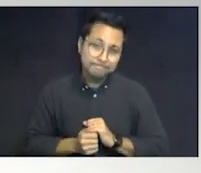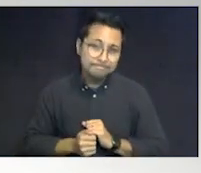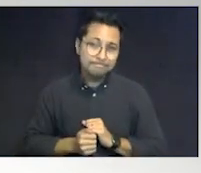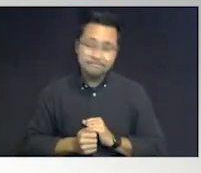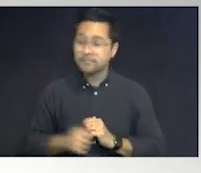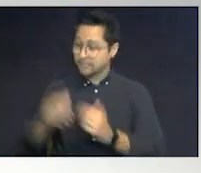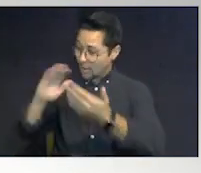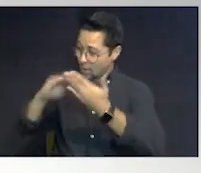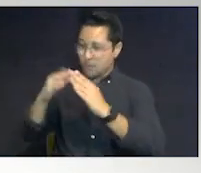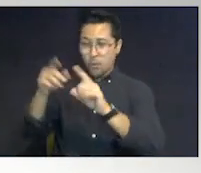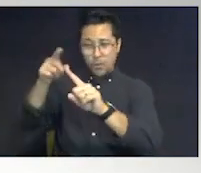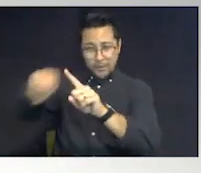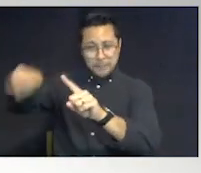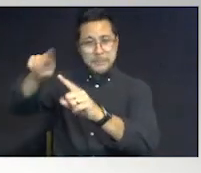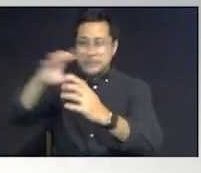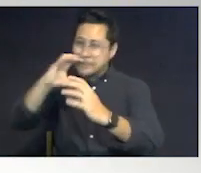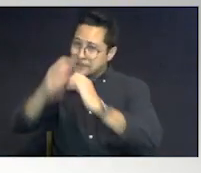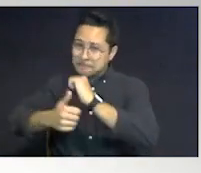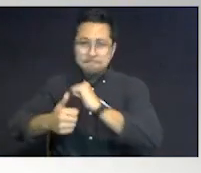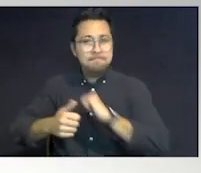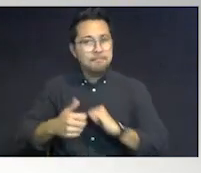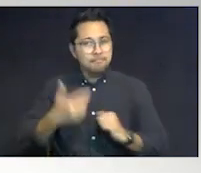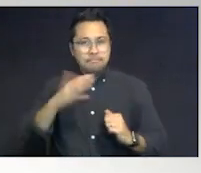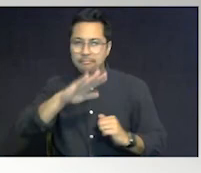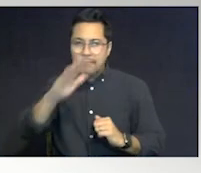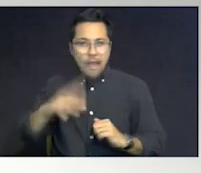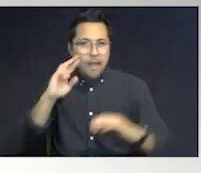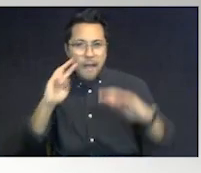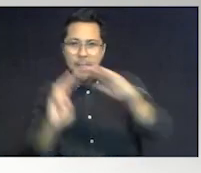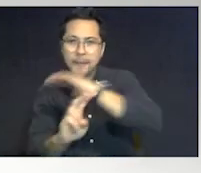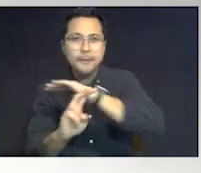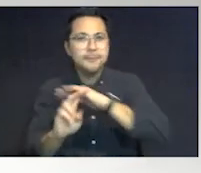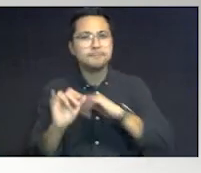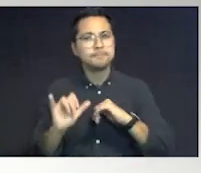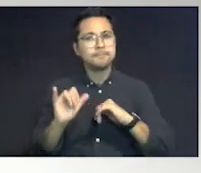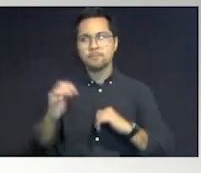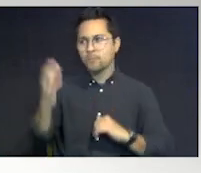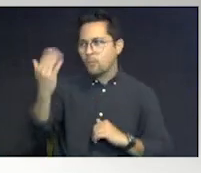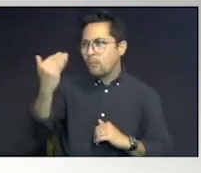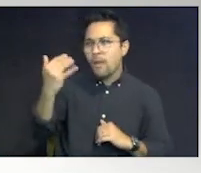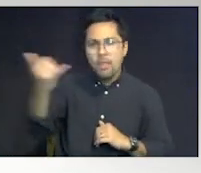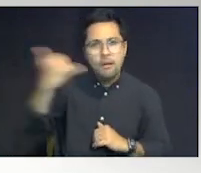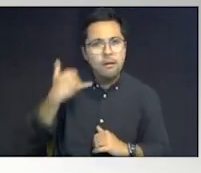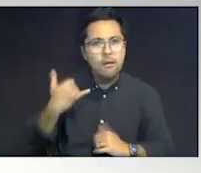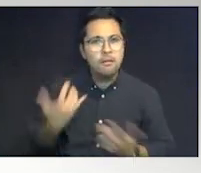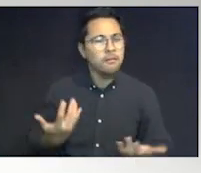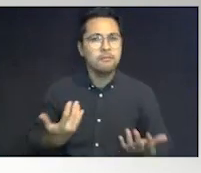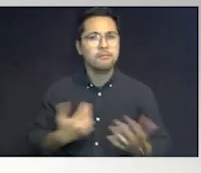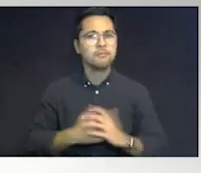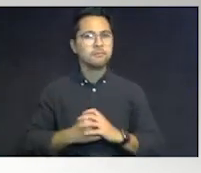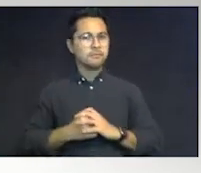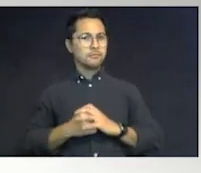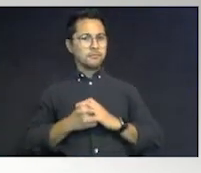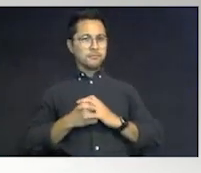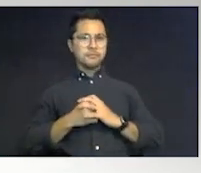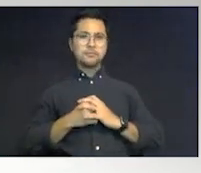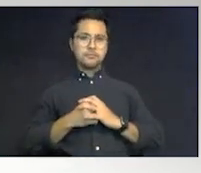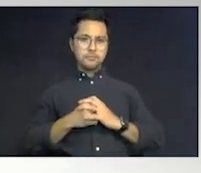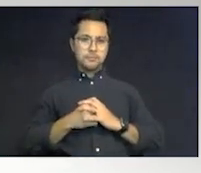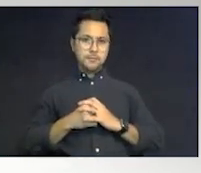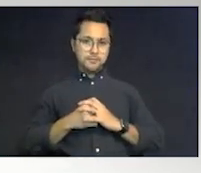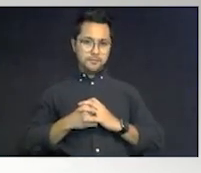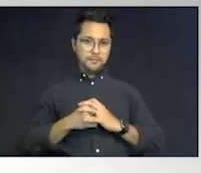The community is cruel and you never can anticipate what the reason for their call is. Go ahead.